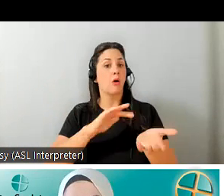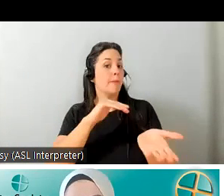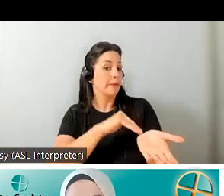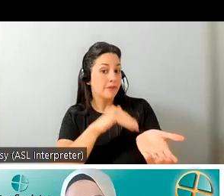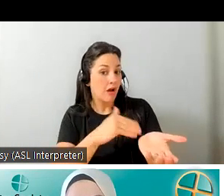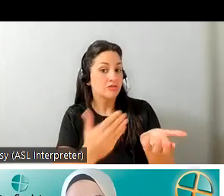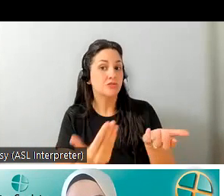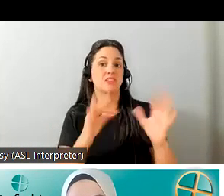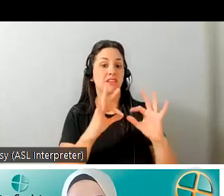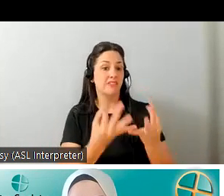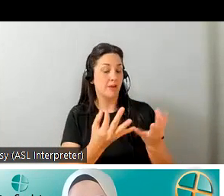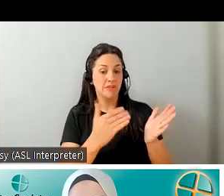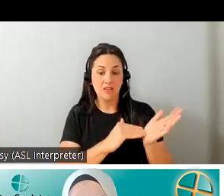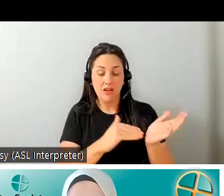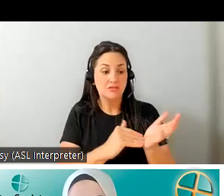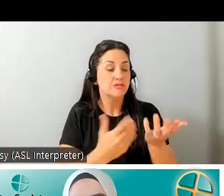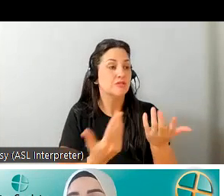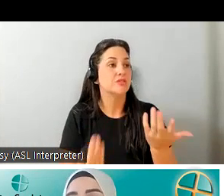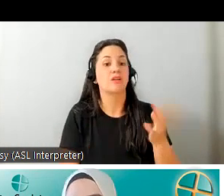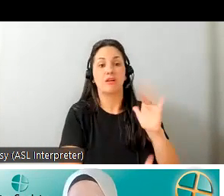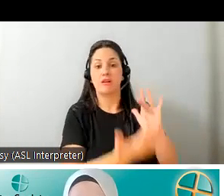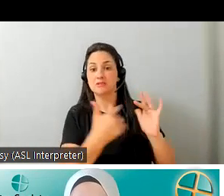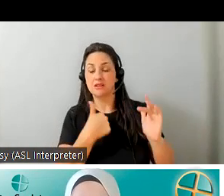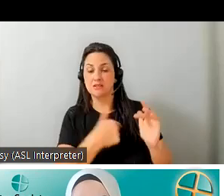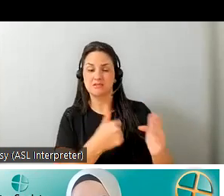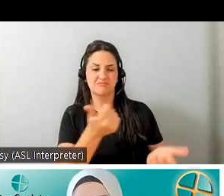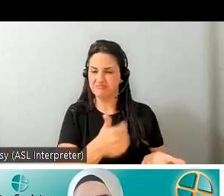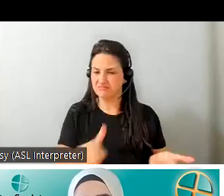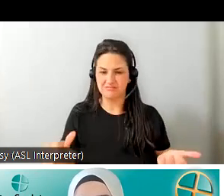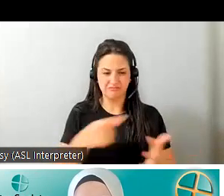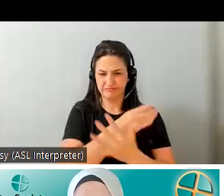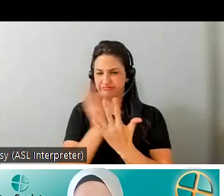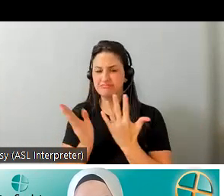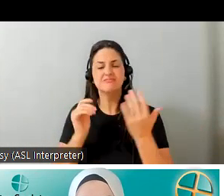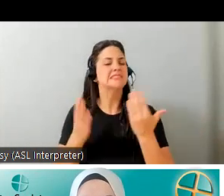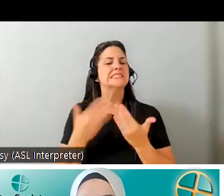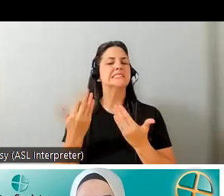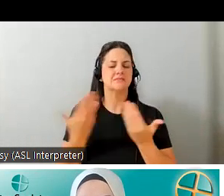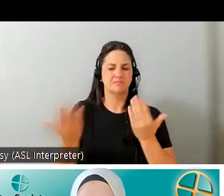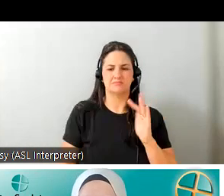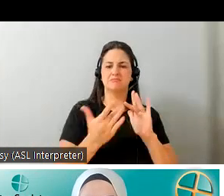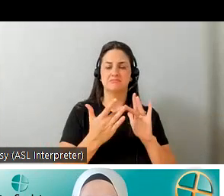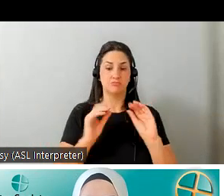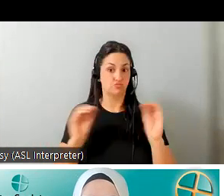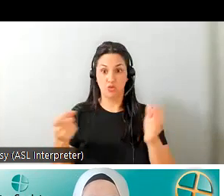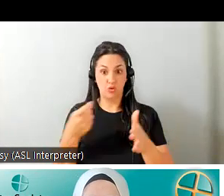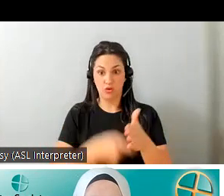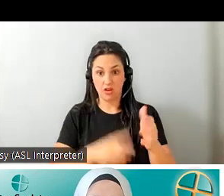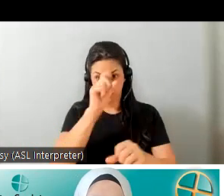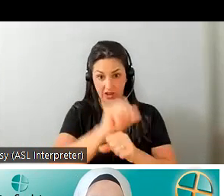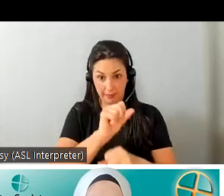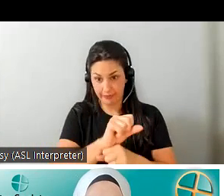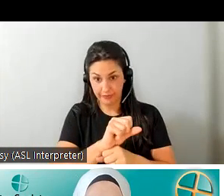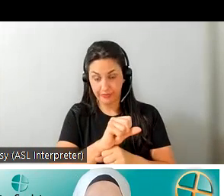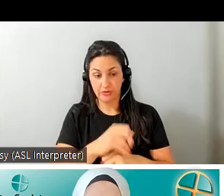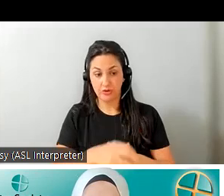or a family doctor or uh any through any other avenue it's very easy to contact us there's no cost for labor as well as